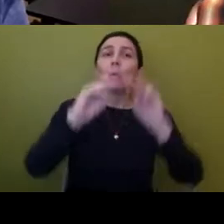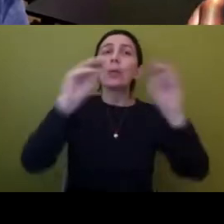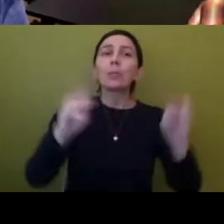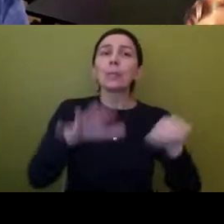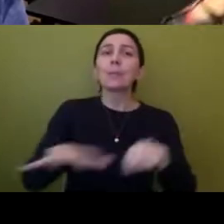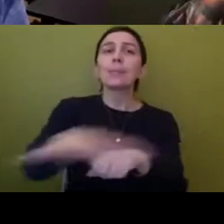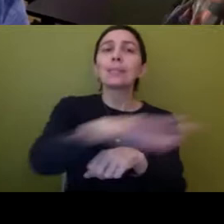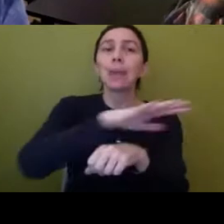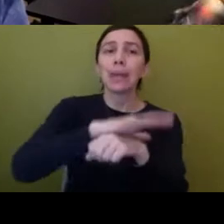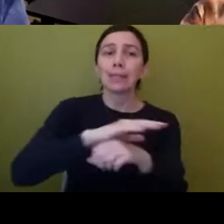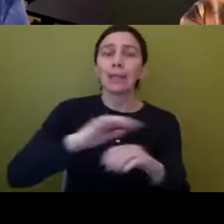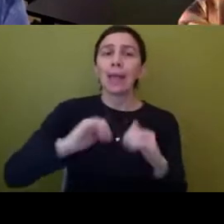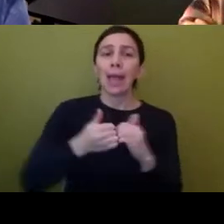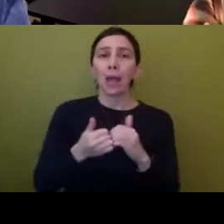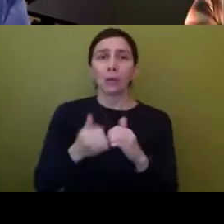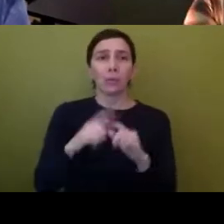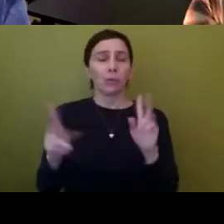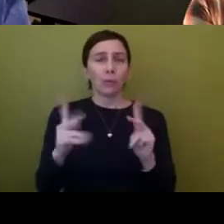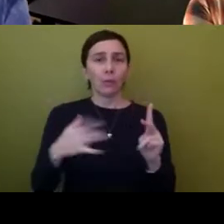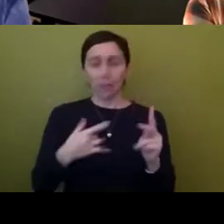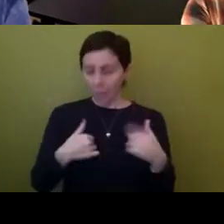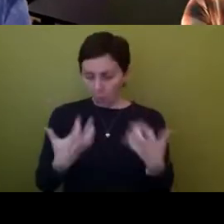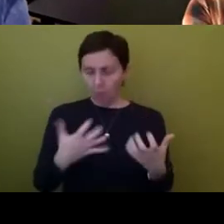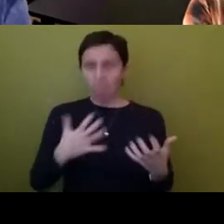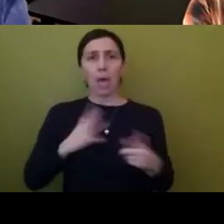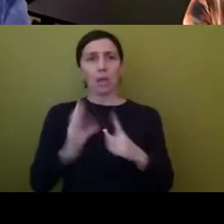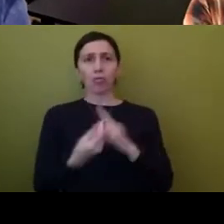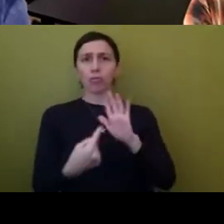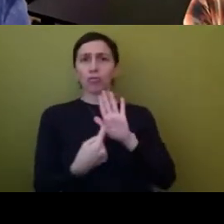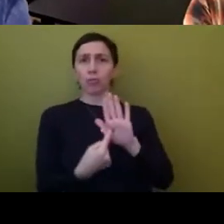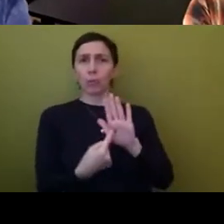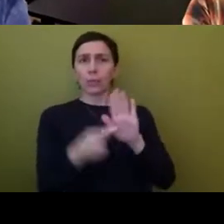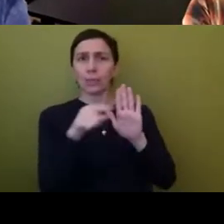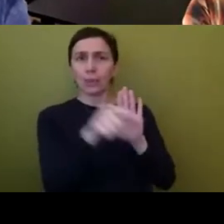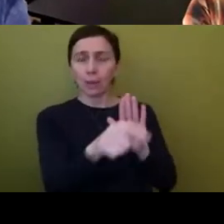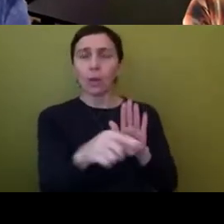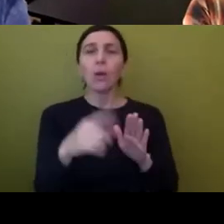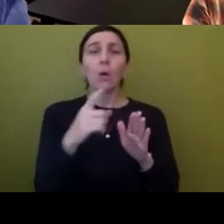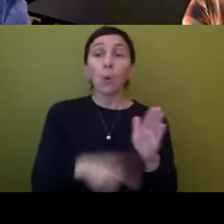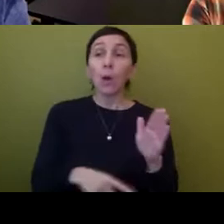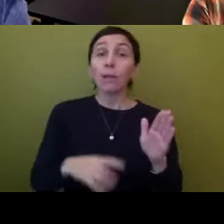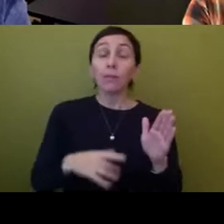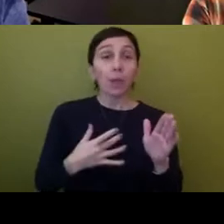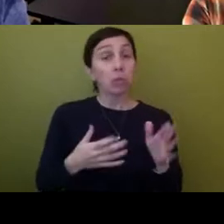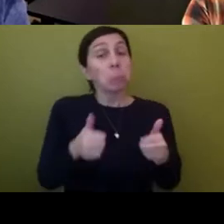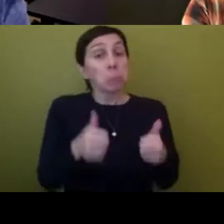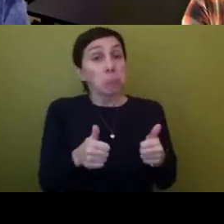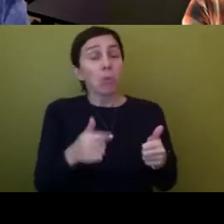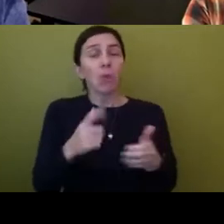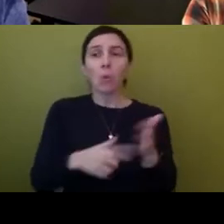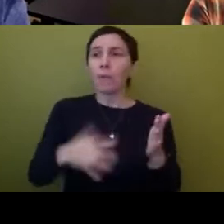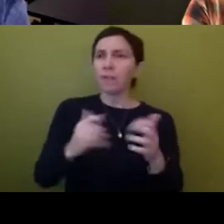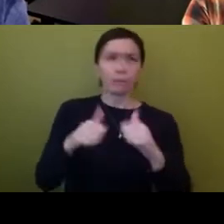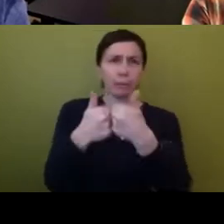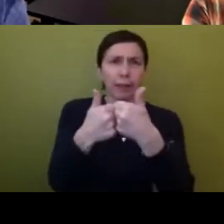would like to be represented or also the, though, you know, what is challenging and what isn't. Because I think sometimes in cultural spaces, we have